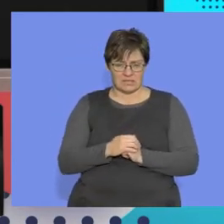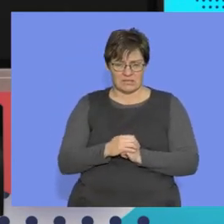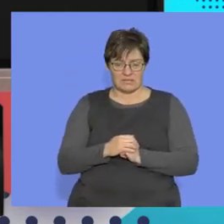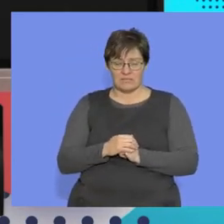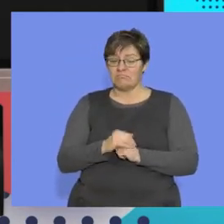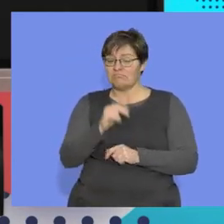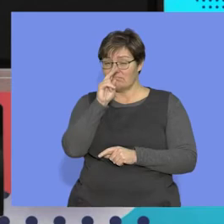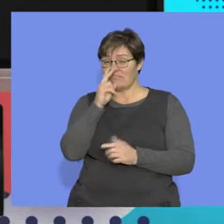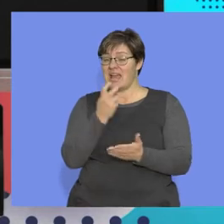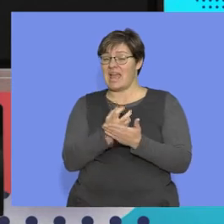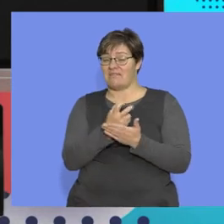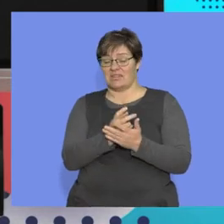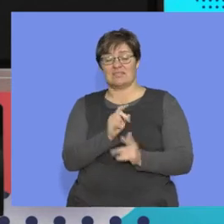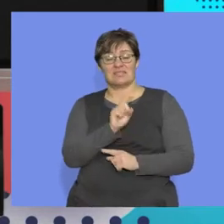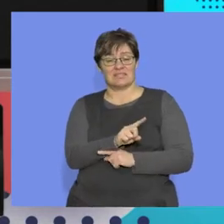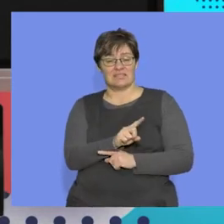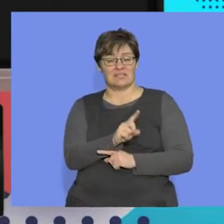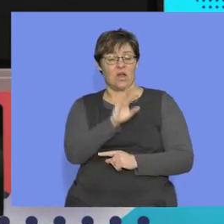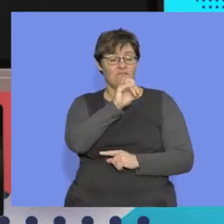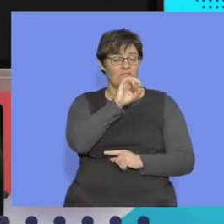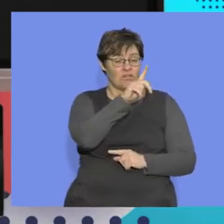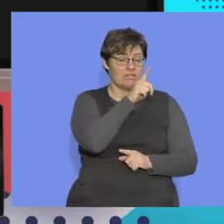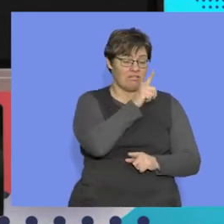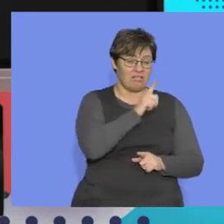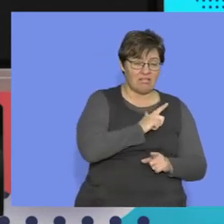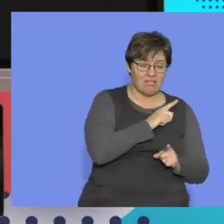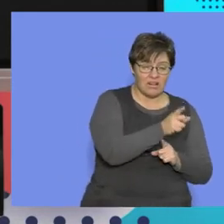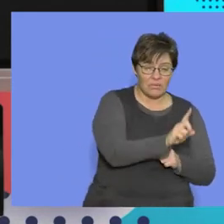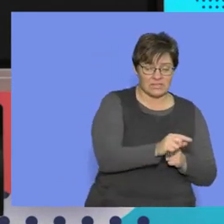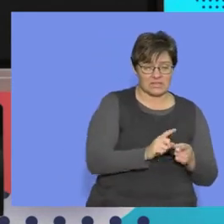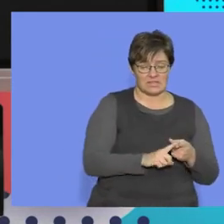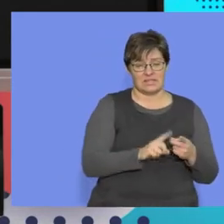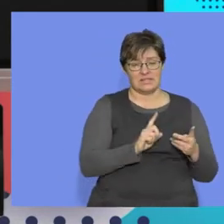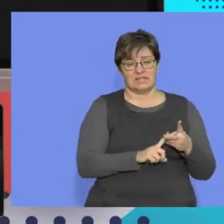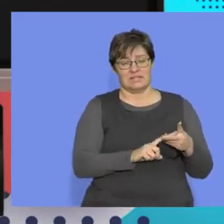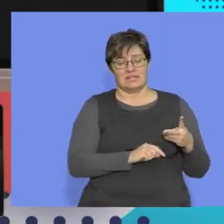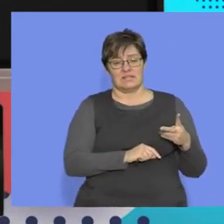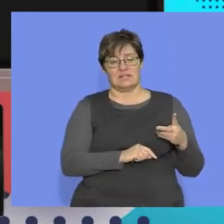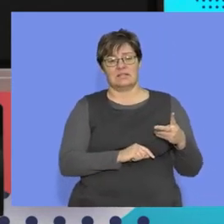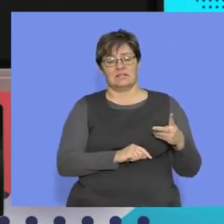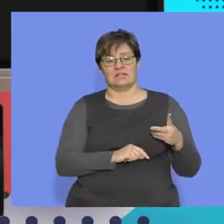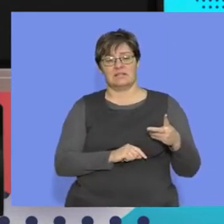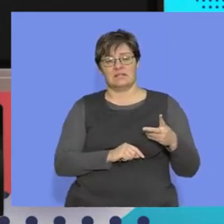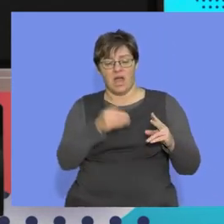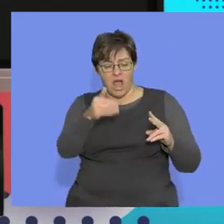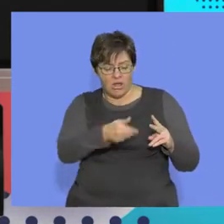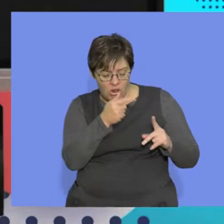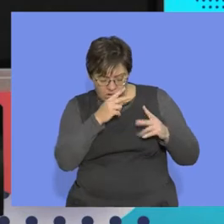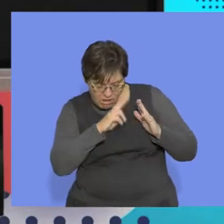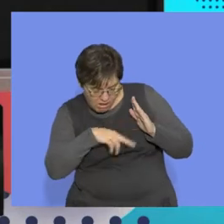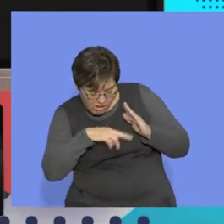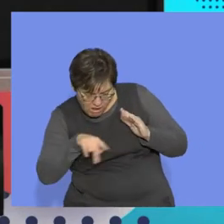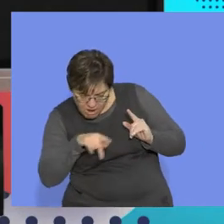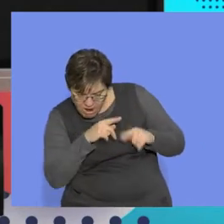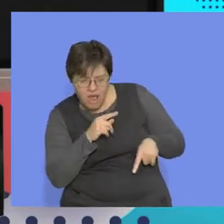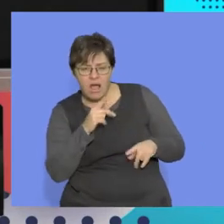hard evidence. What do the fossils tell us, all right? What does archaeology tell us, right? What does